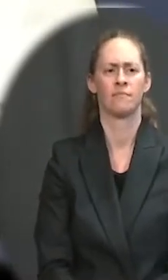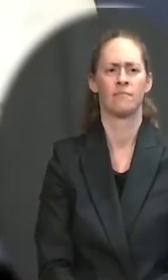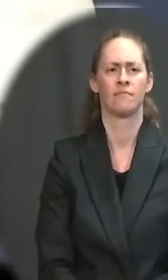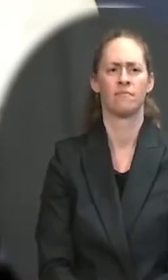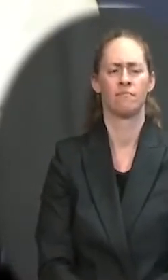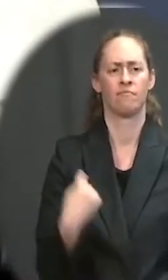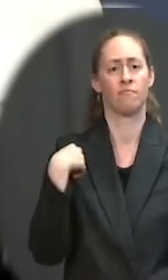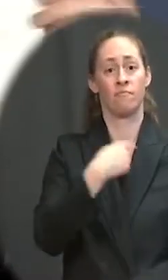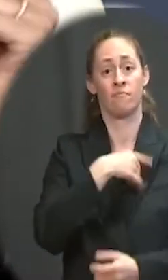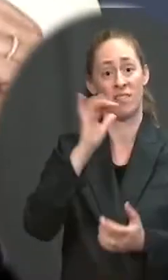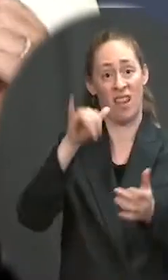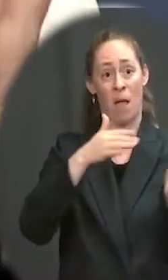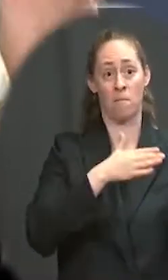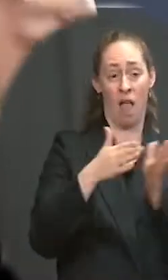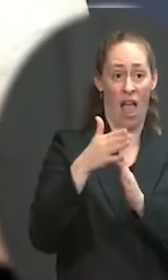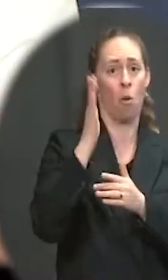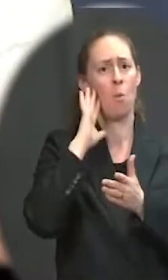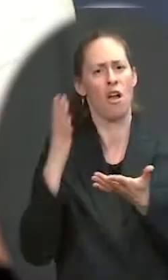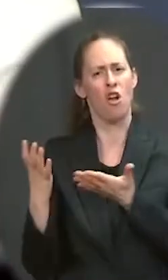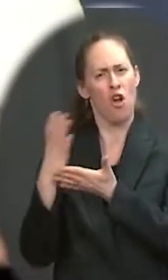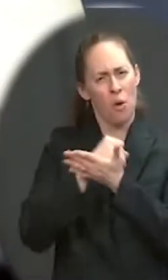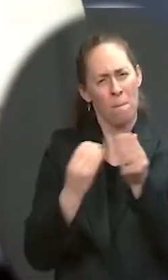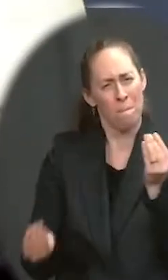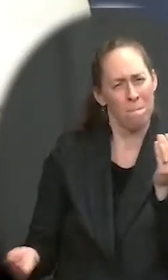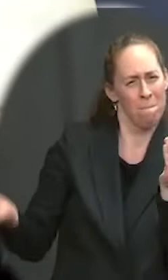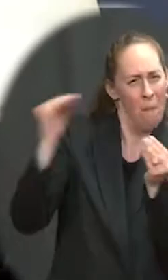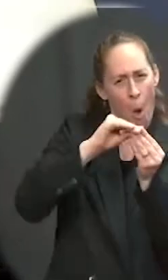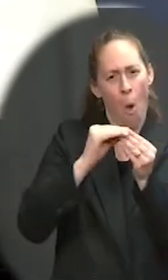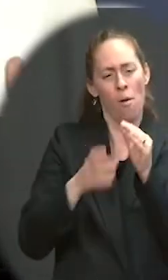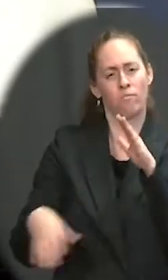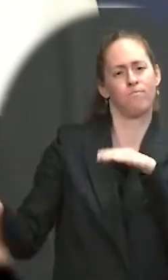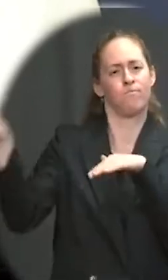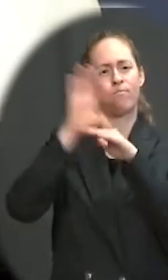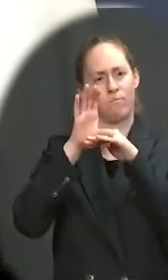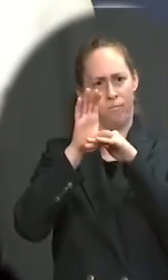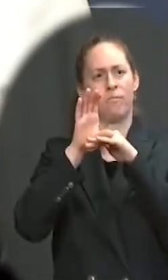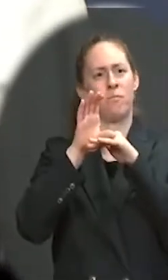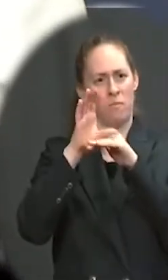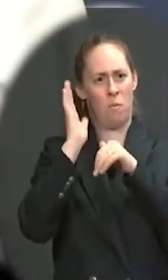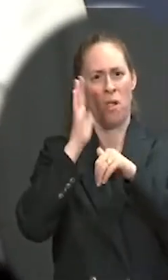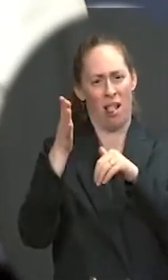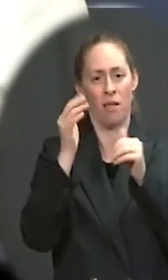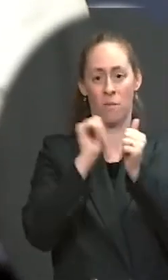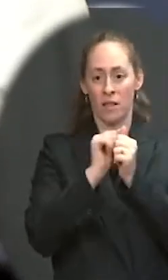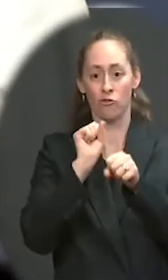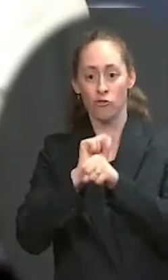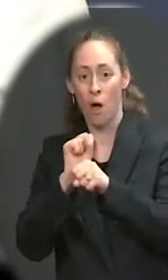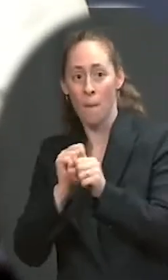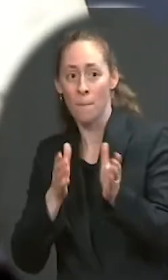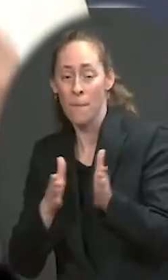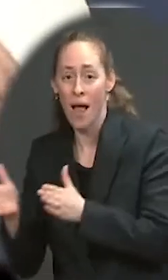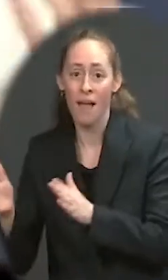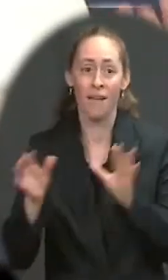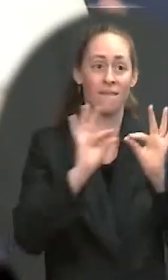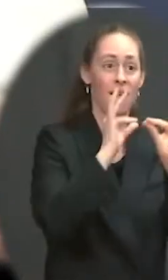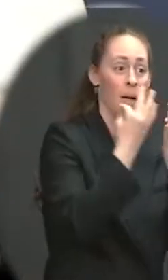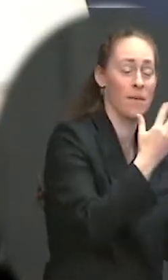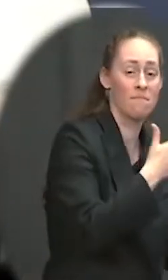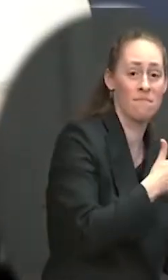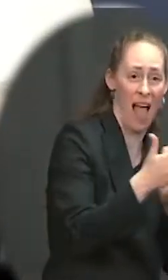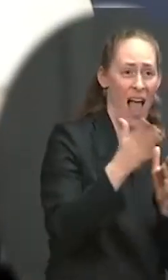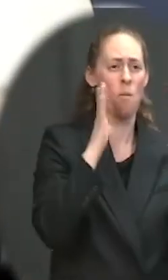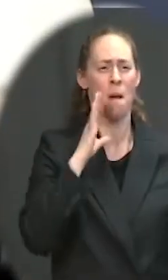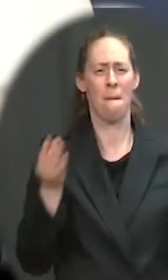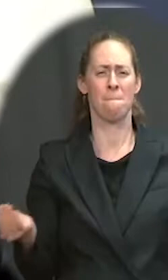Plan and the Families Plan. This is in large part because labor force participation will be nearly a full percentage